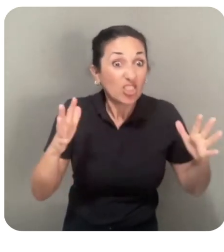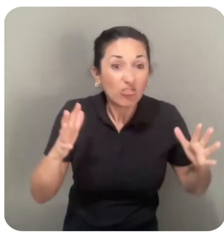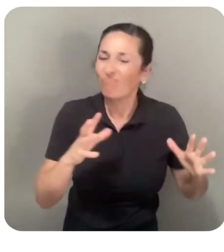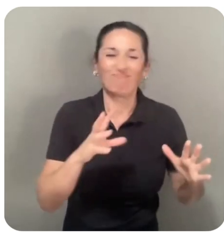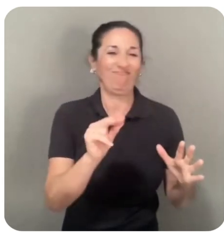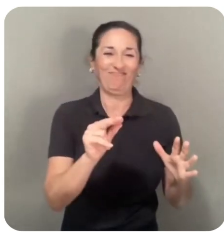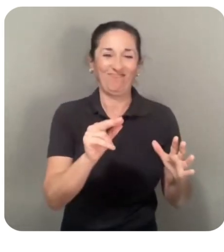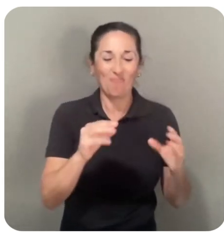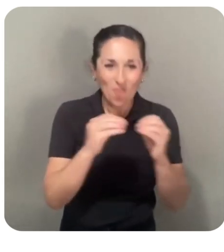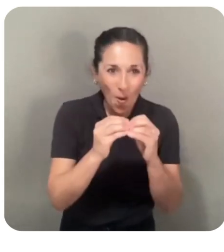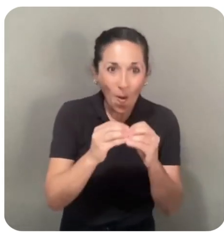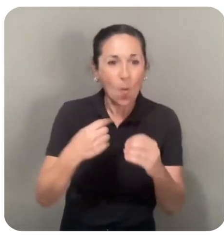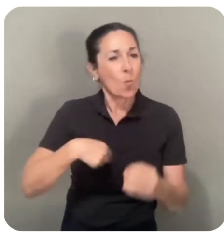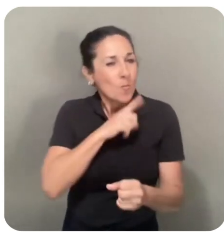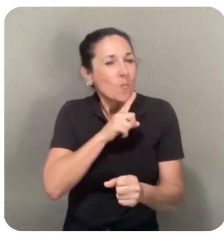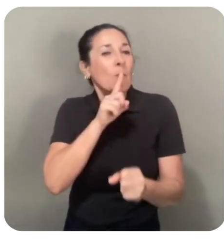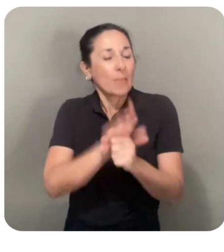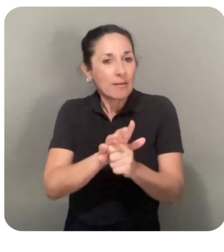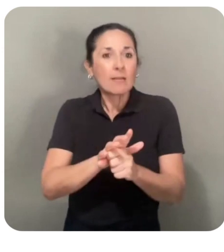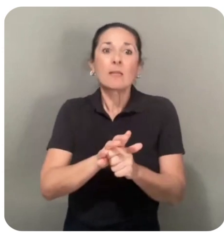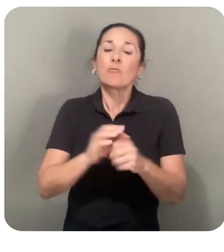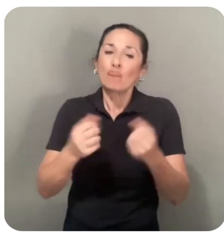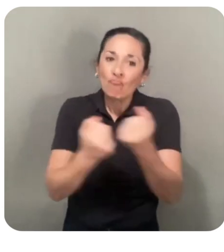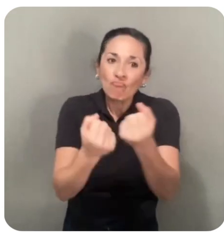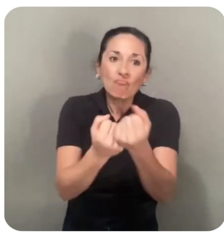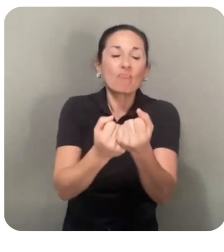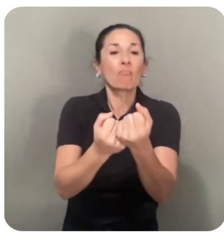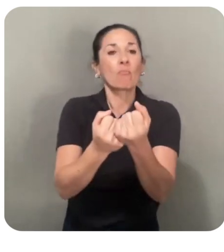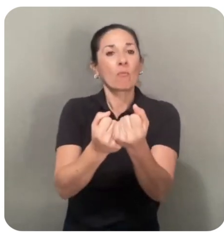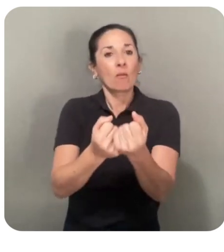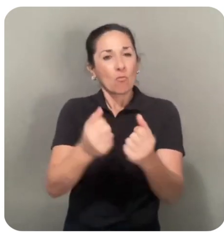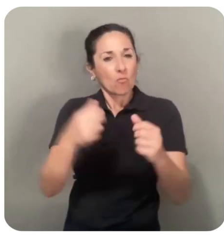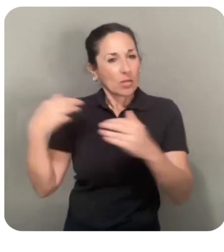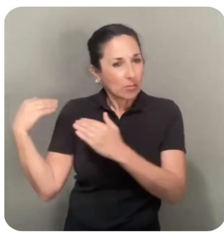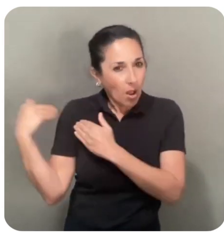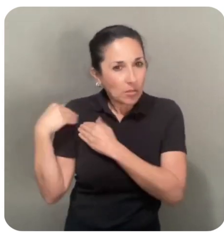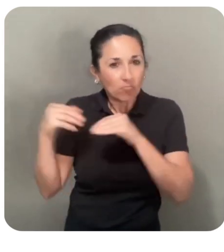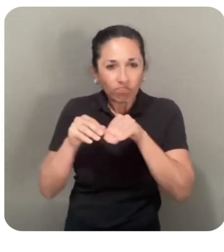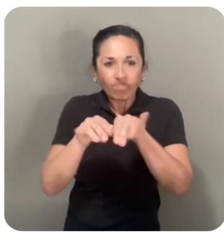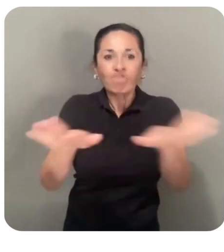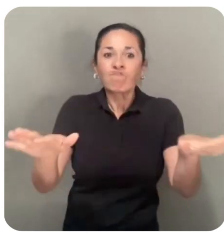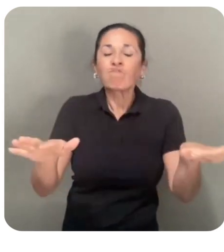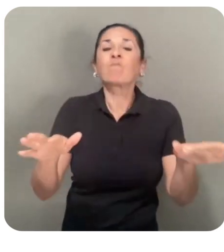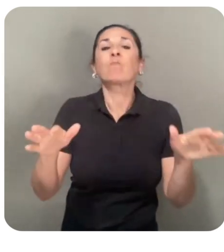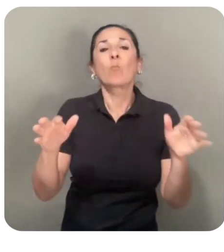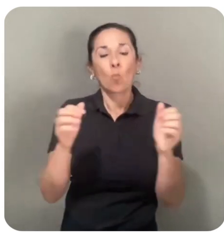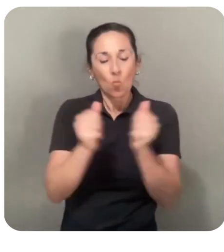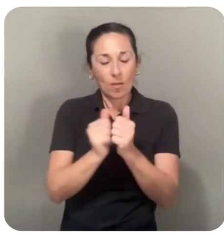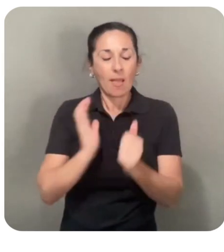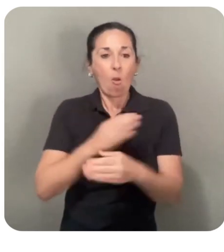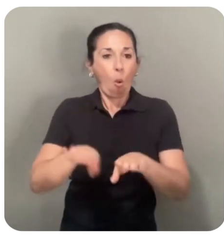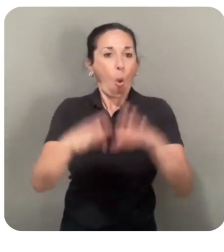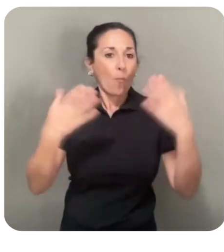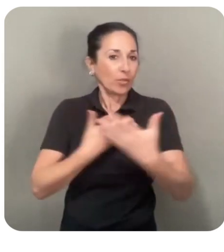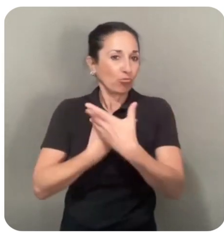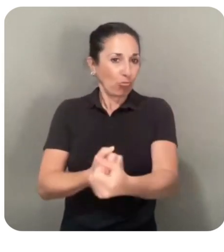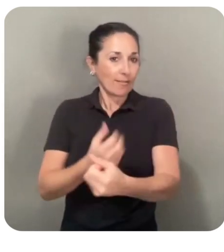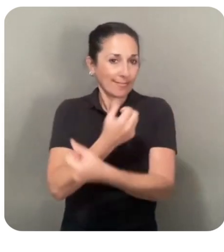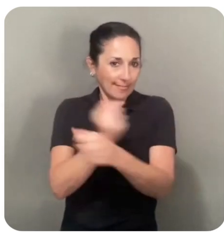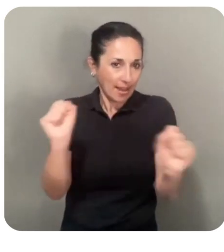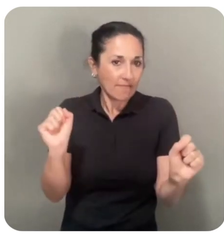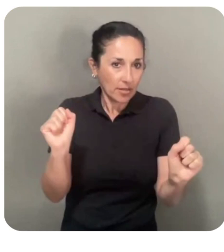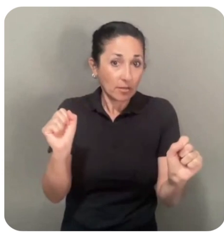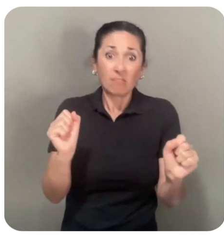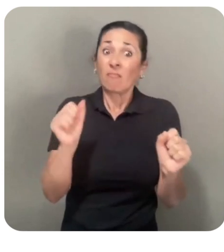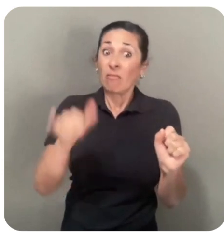We're committed to fostering responsible deployment and innovation through our open trust and safety initiative. We're making our safety